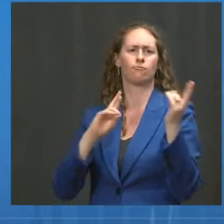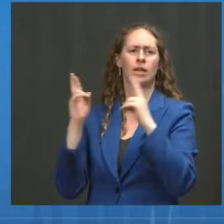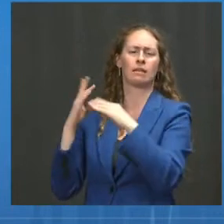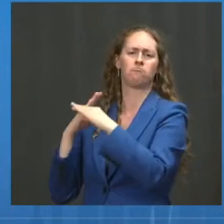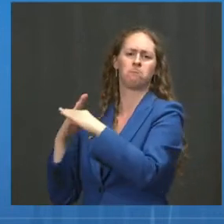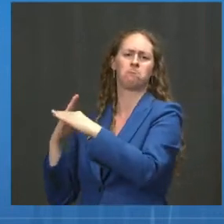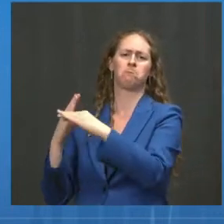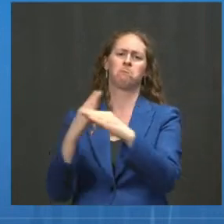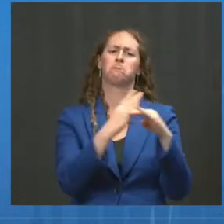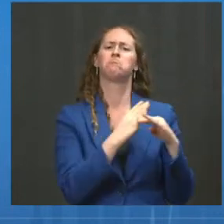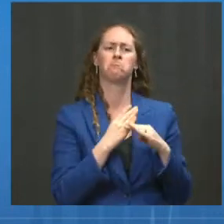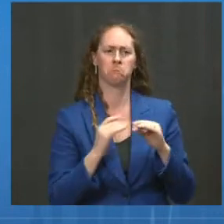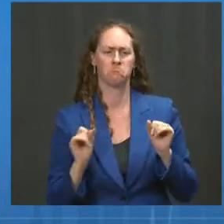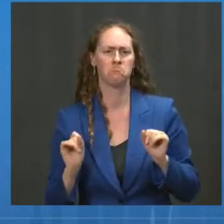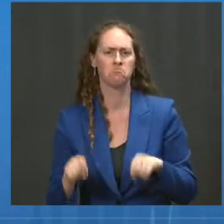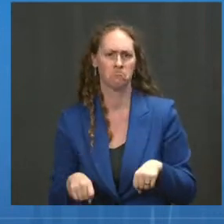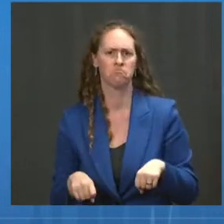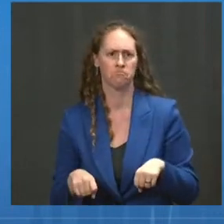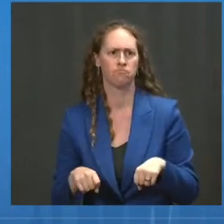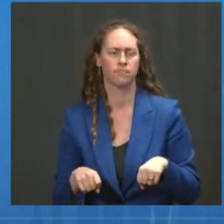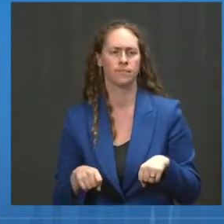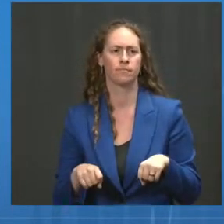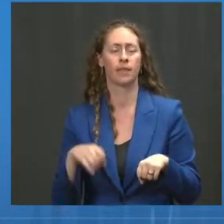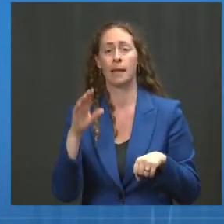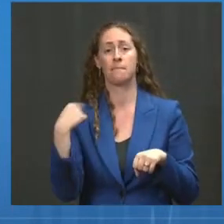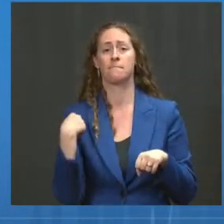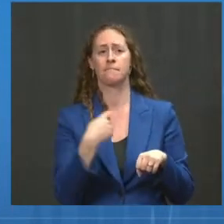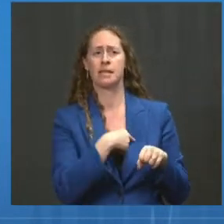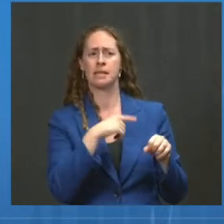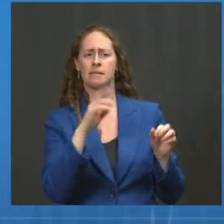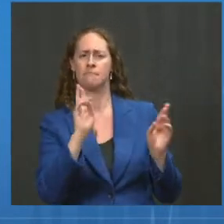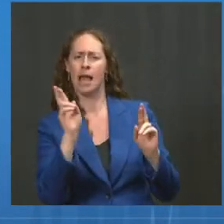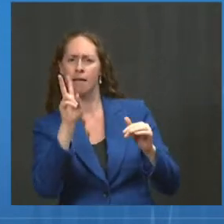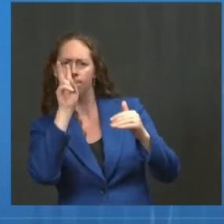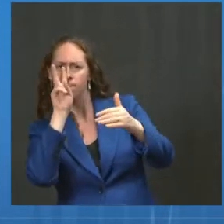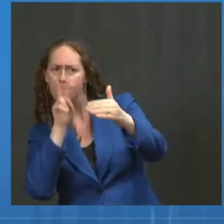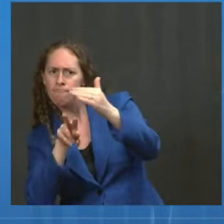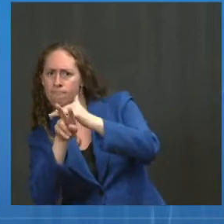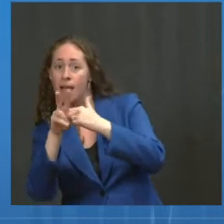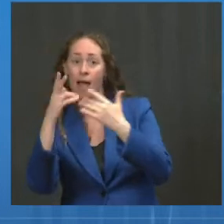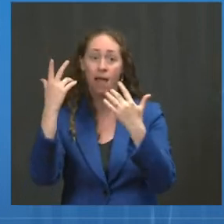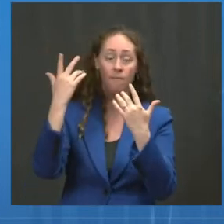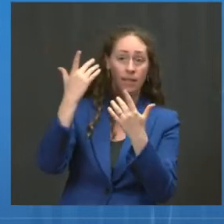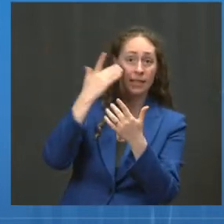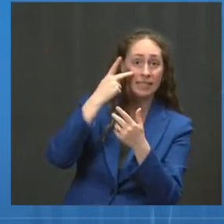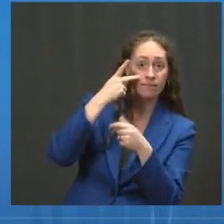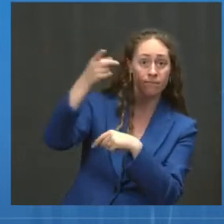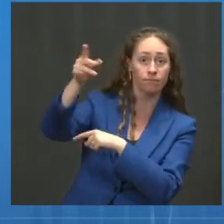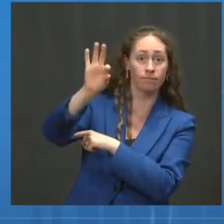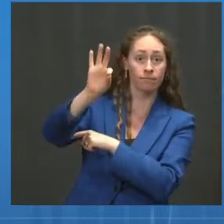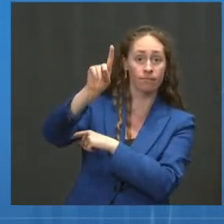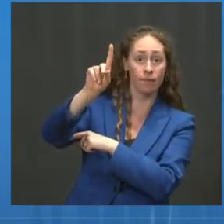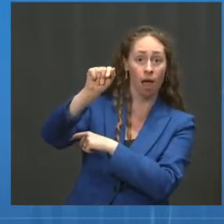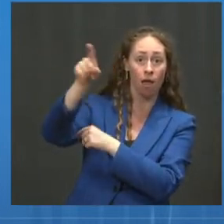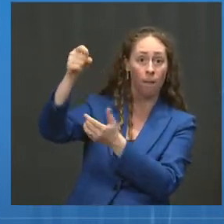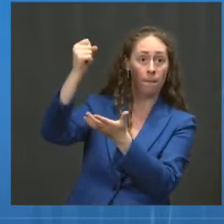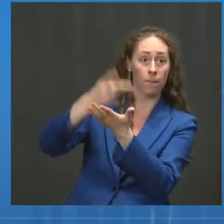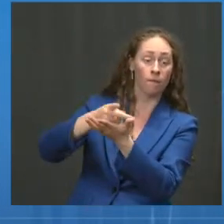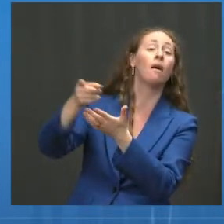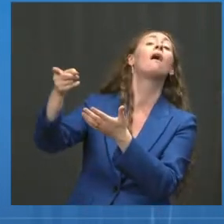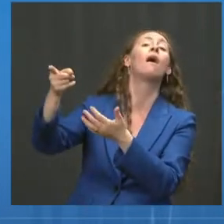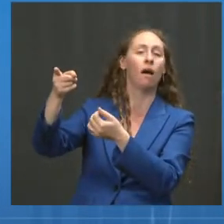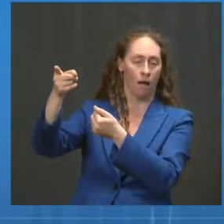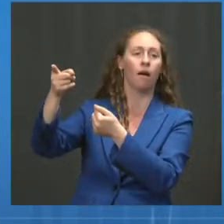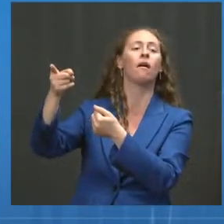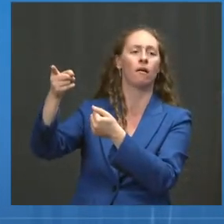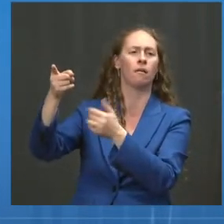But our recommendation down the line, again, pending the advice and the review of the FDA and ACIP, the Advisory